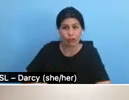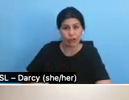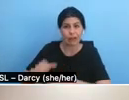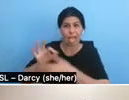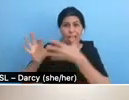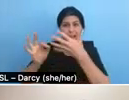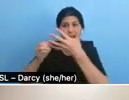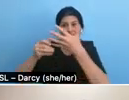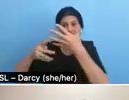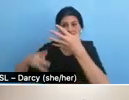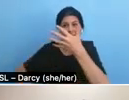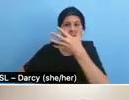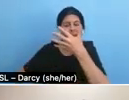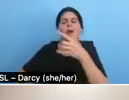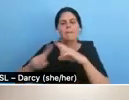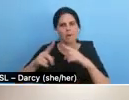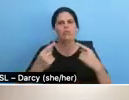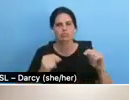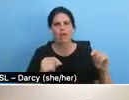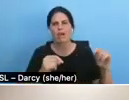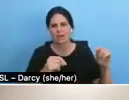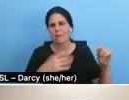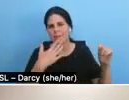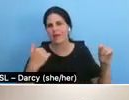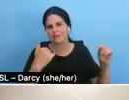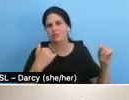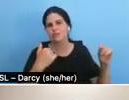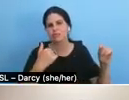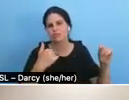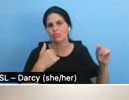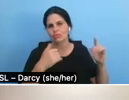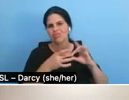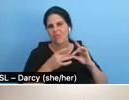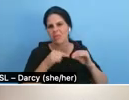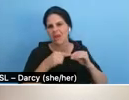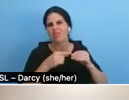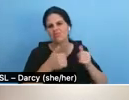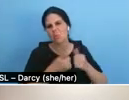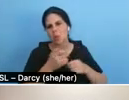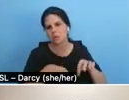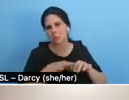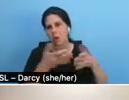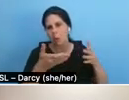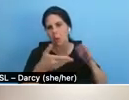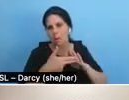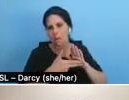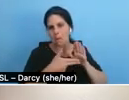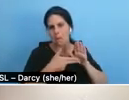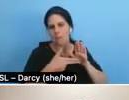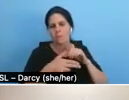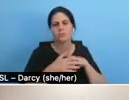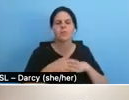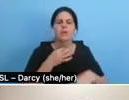most important parts today. So, um, yeah, we're curious, even if it's not within these